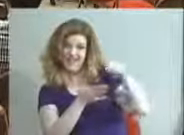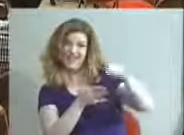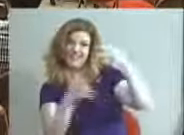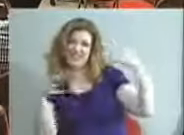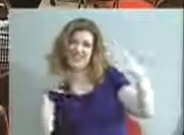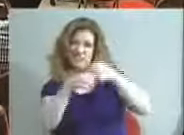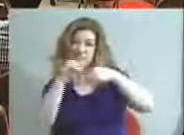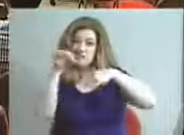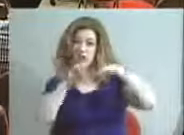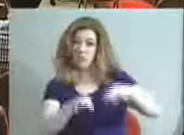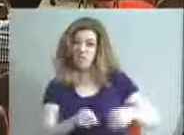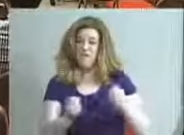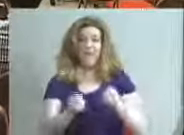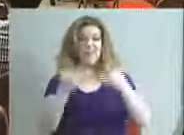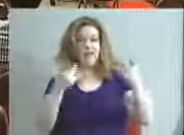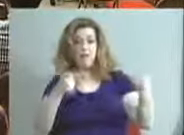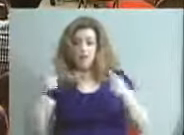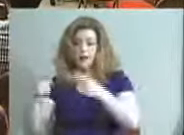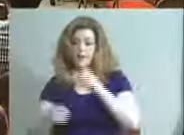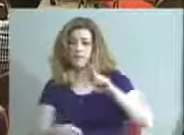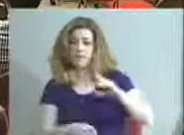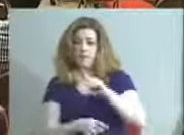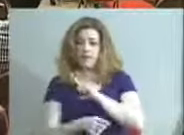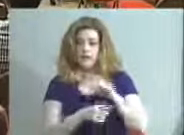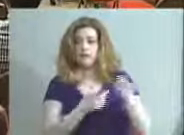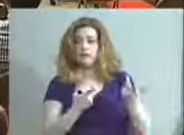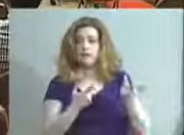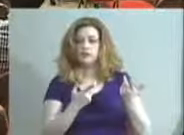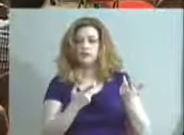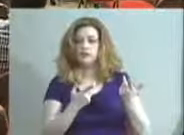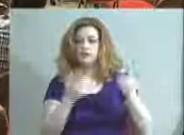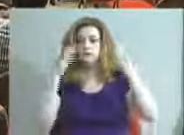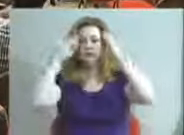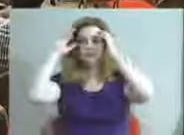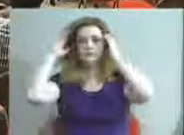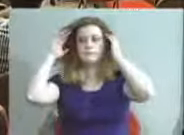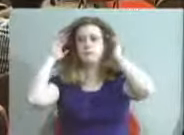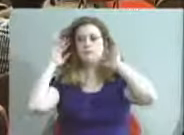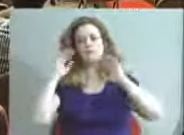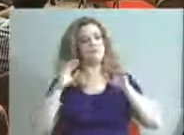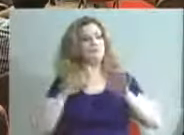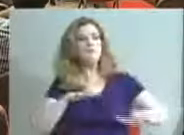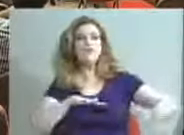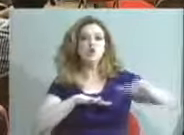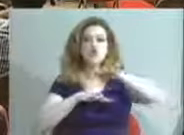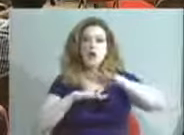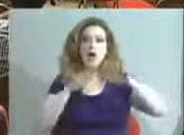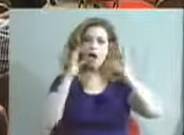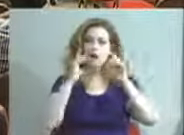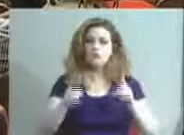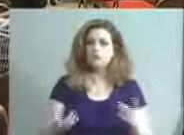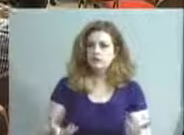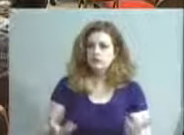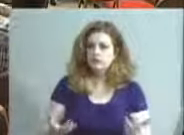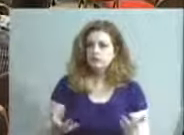legislation that is going on around education.